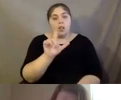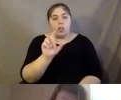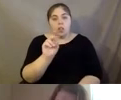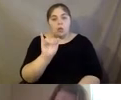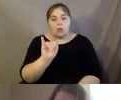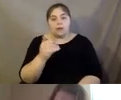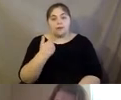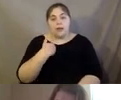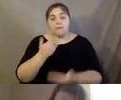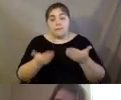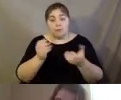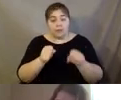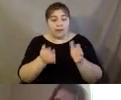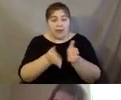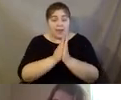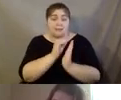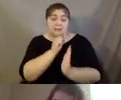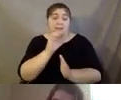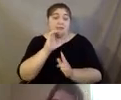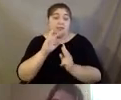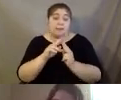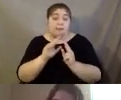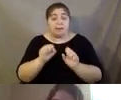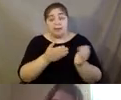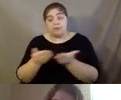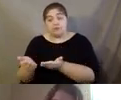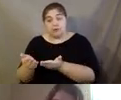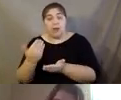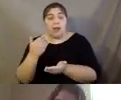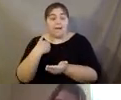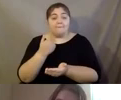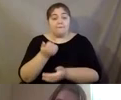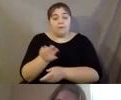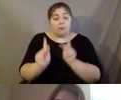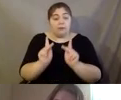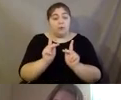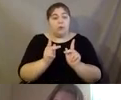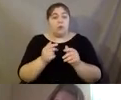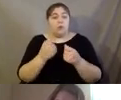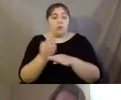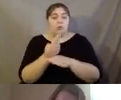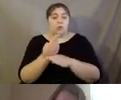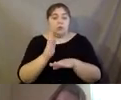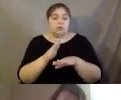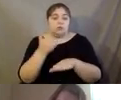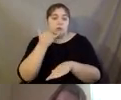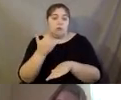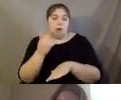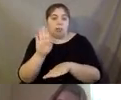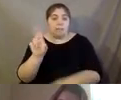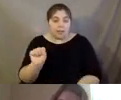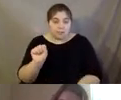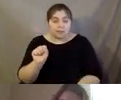Senior Companion maybe bring them. I do have a couple volunteers that come by call of us. Um, so there are some options, but we